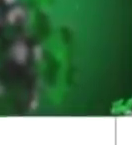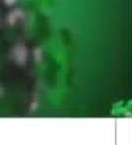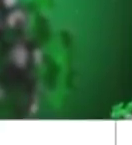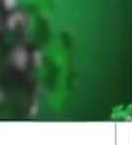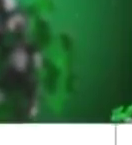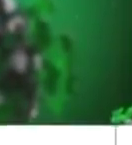Cuba Cuba places 114th you.